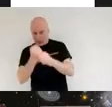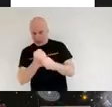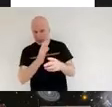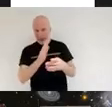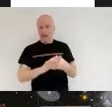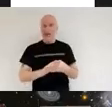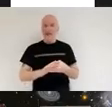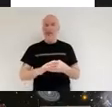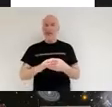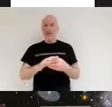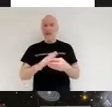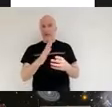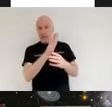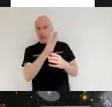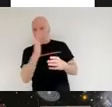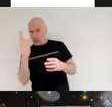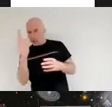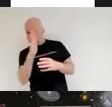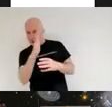objects that we're looking at